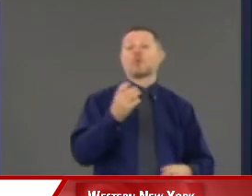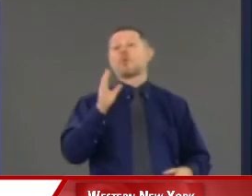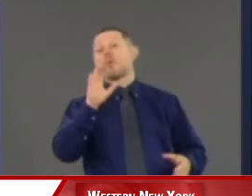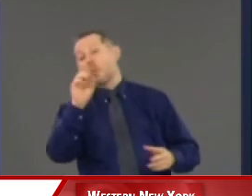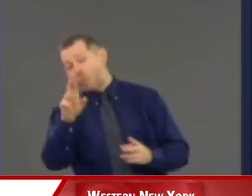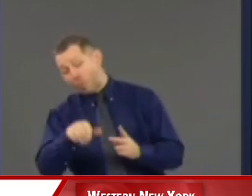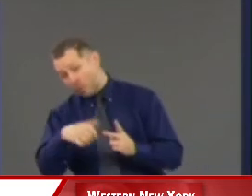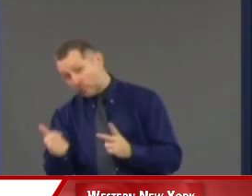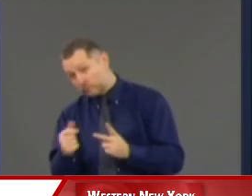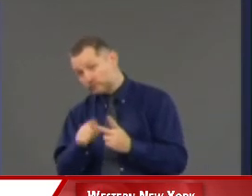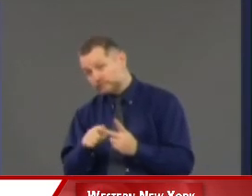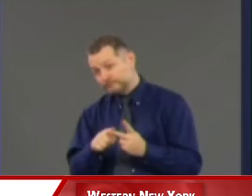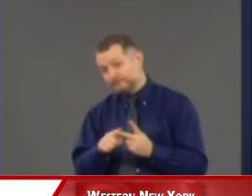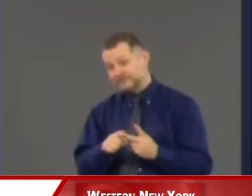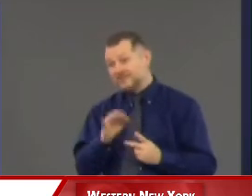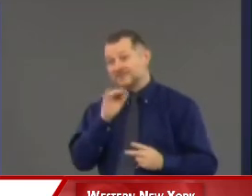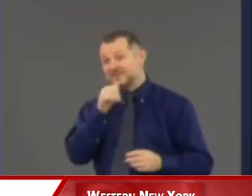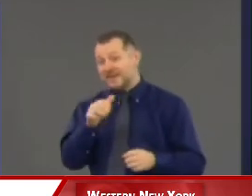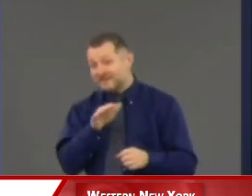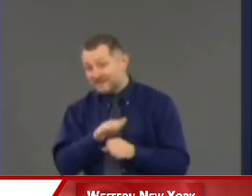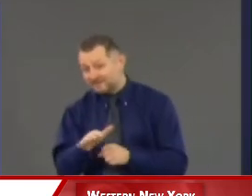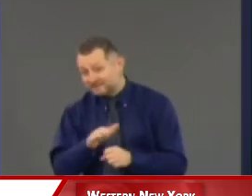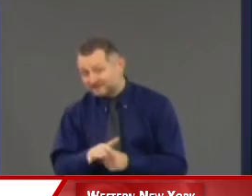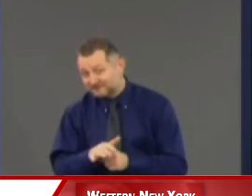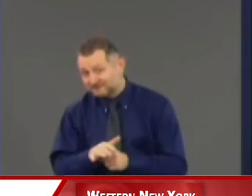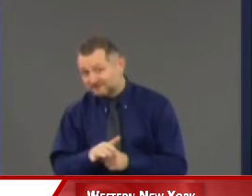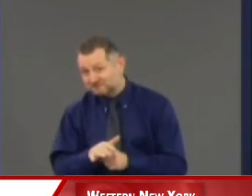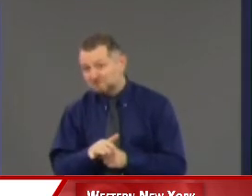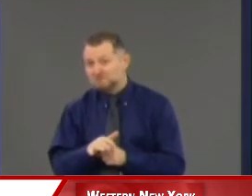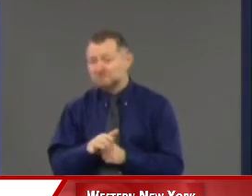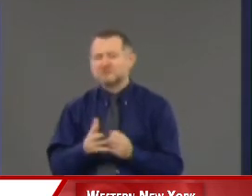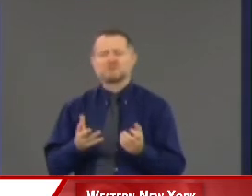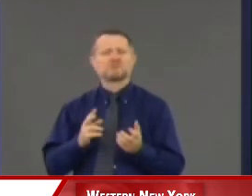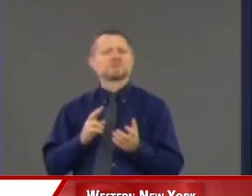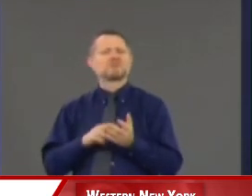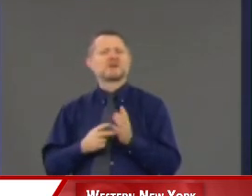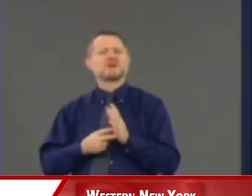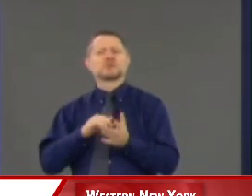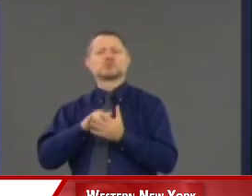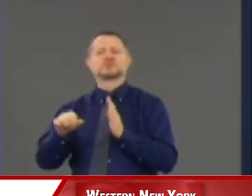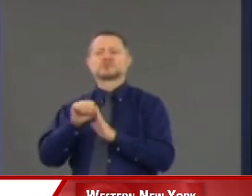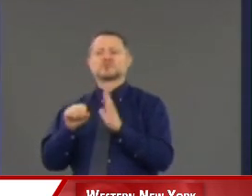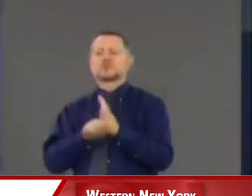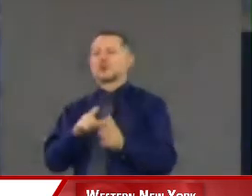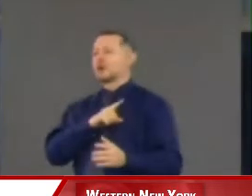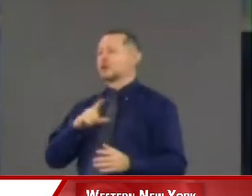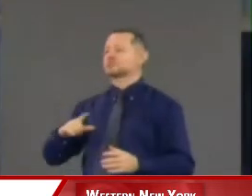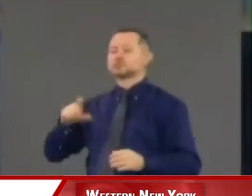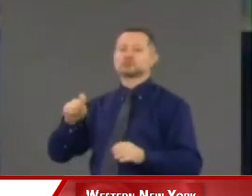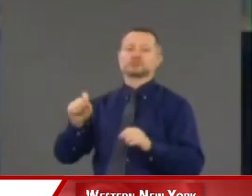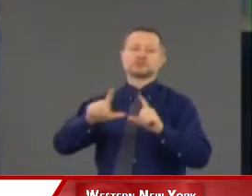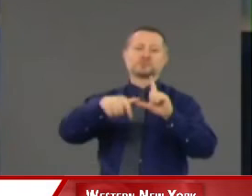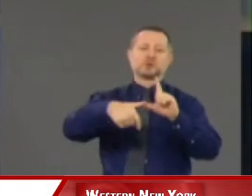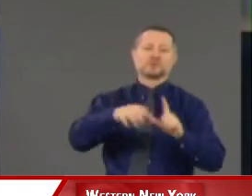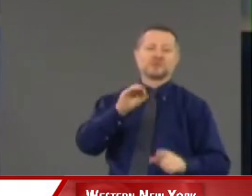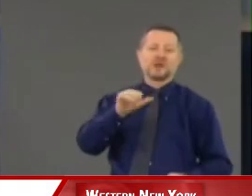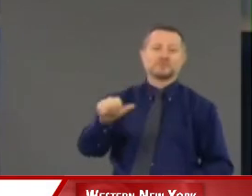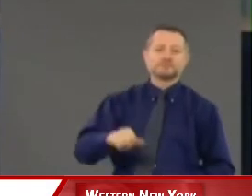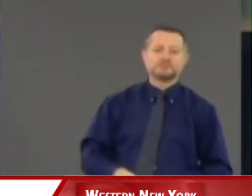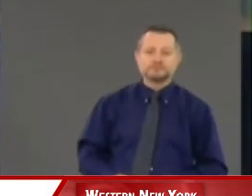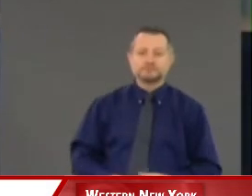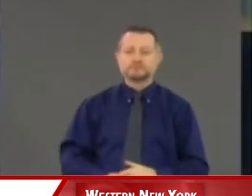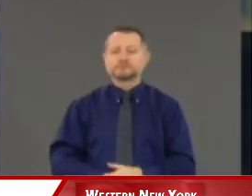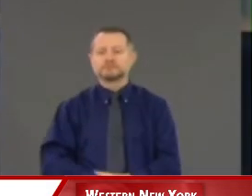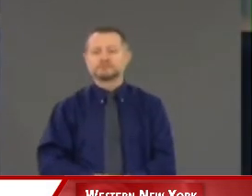Or, if that's not enough, then the legislature should repeal the law. If it's not a man, if it's not